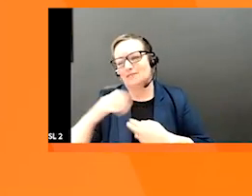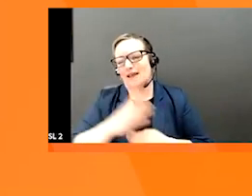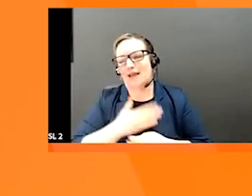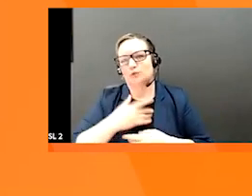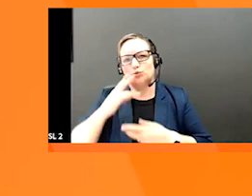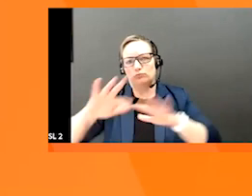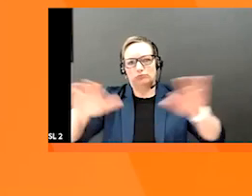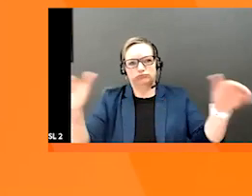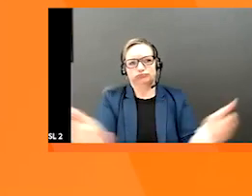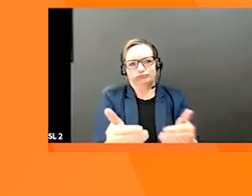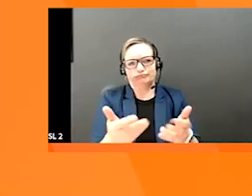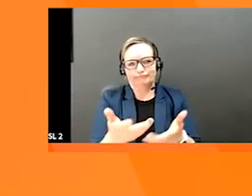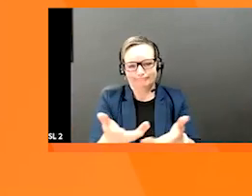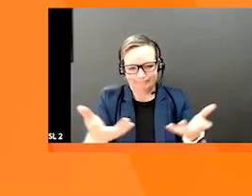to.